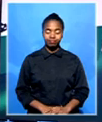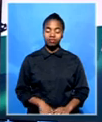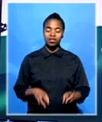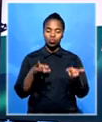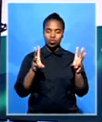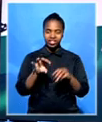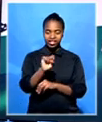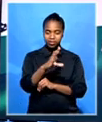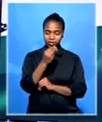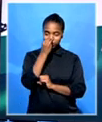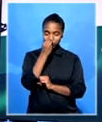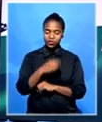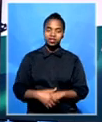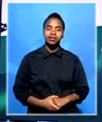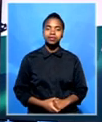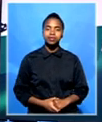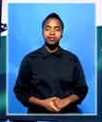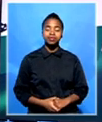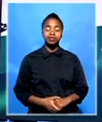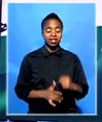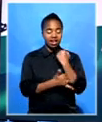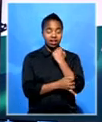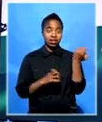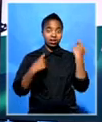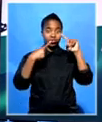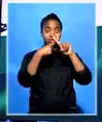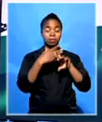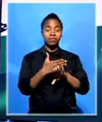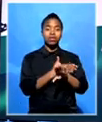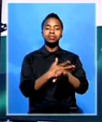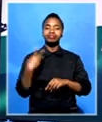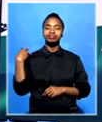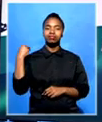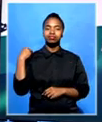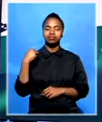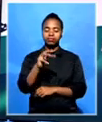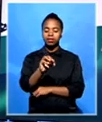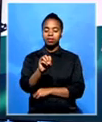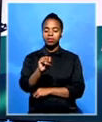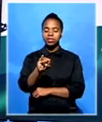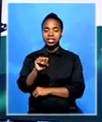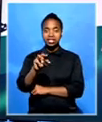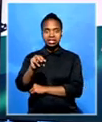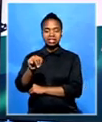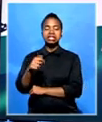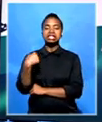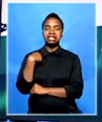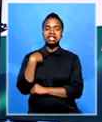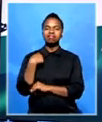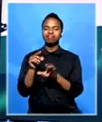Watching SABC News Prime Time. Former Lesotho Prime Minister Pagadita Moussicidi is making a comeback.